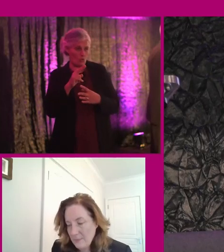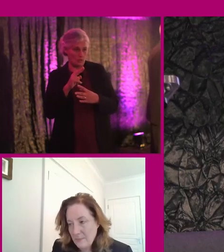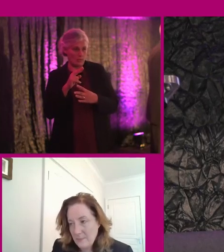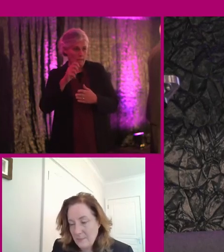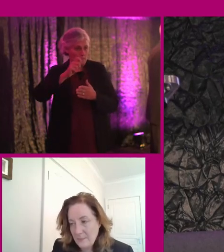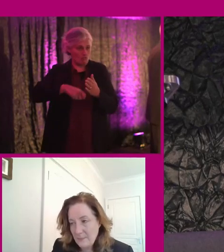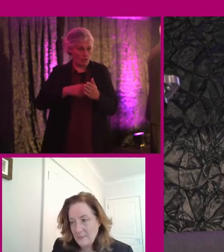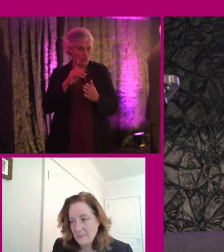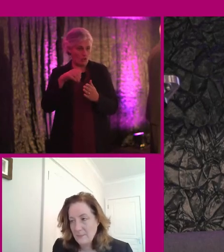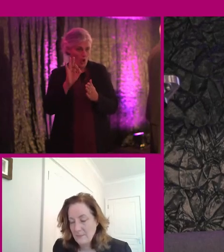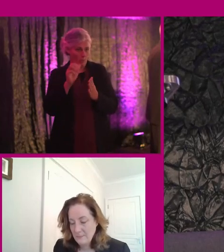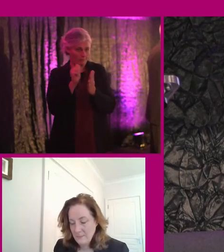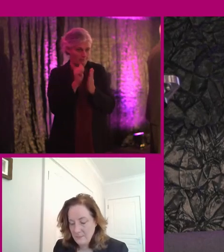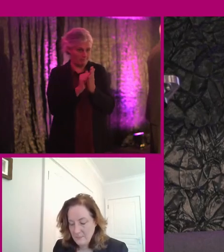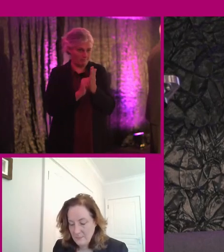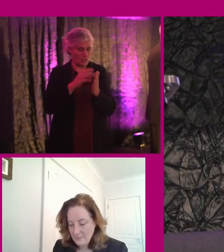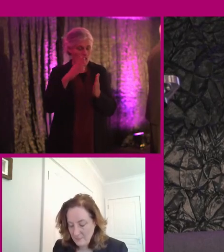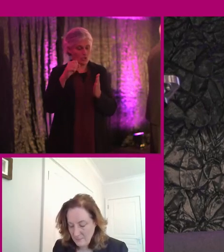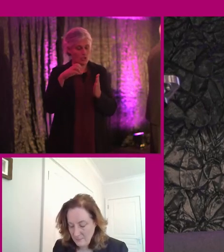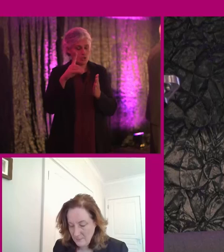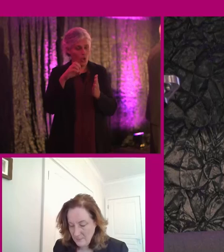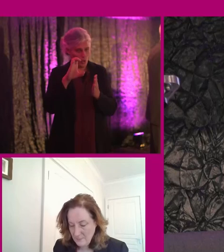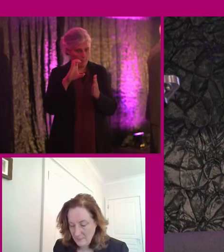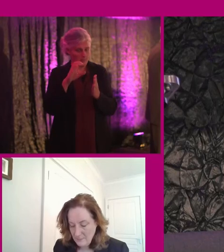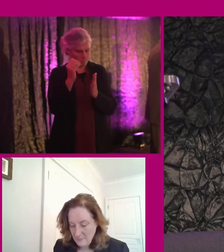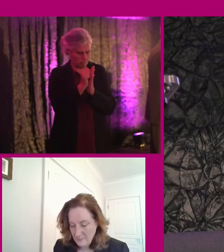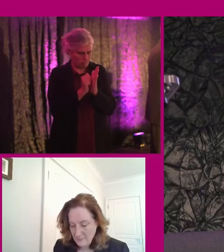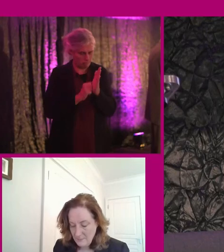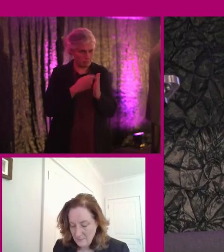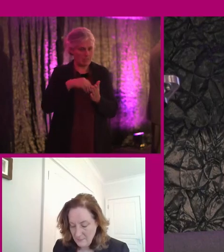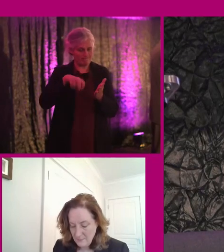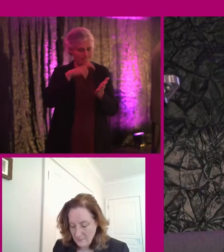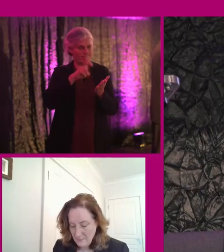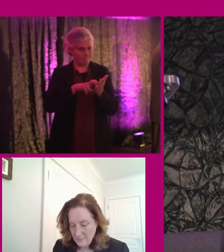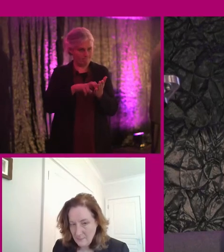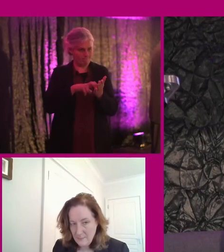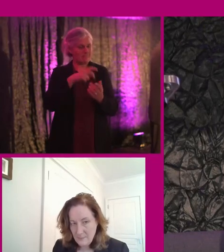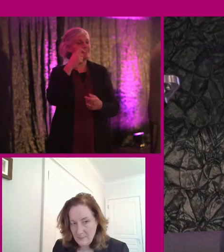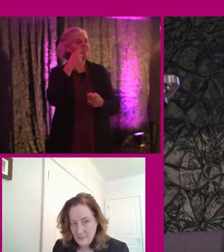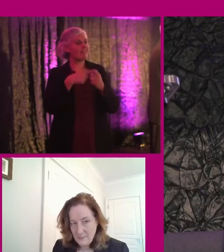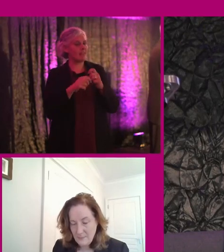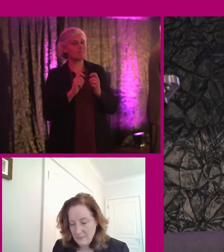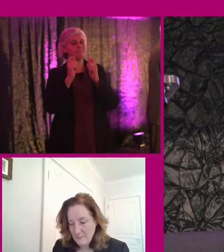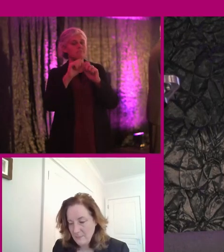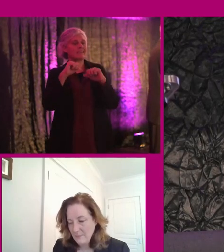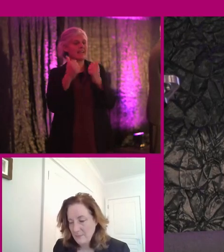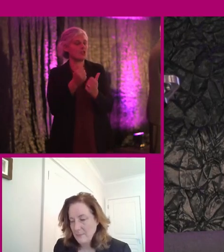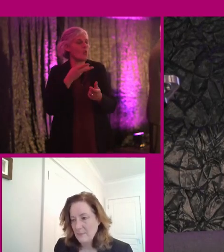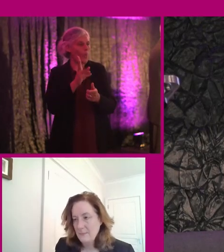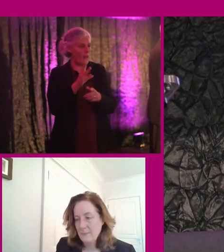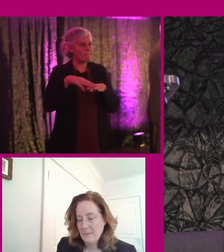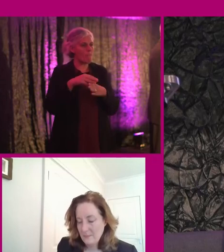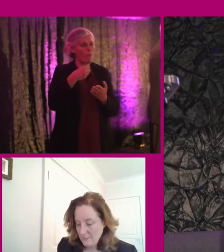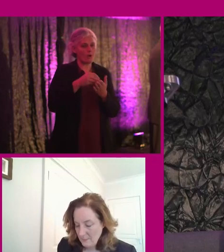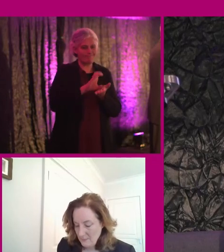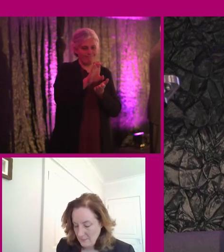document, and if it's not signed off and tested before you sign off with your digital agency, you will end up spending more